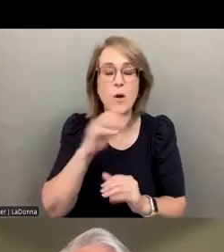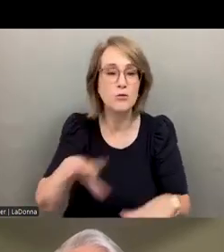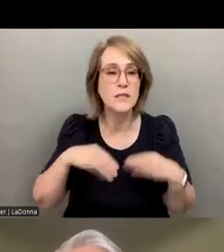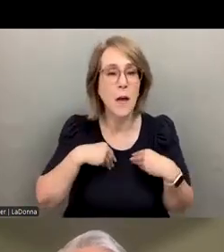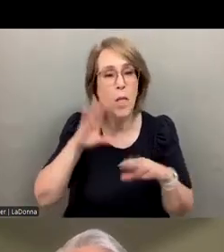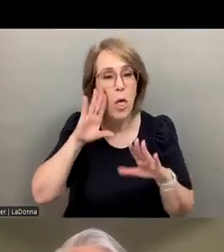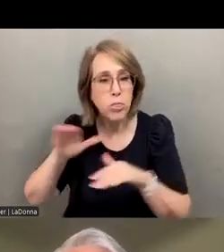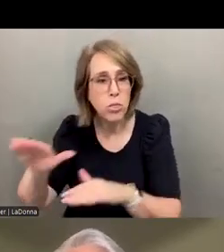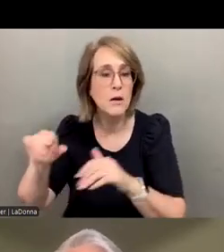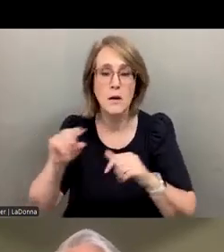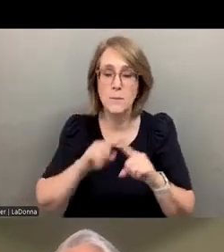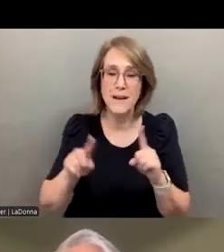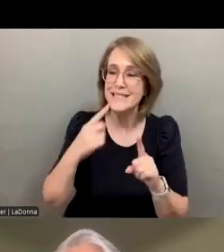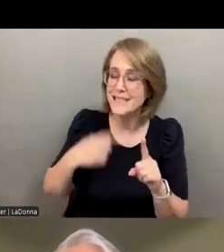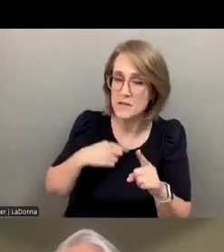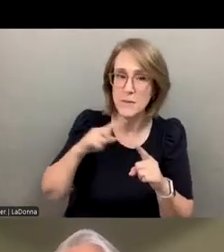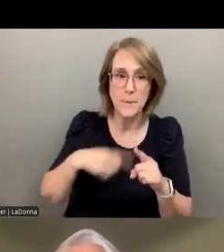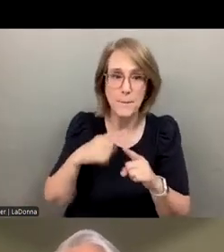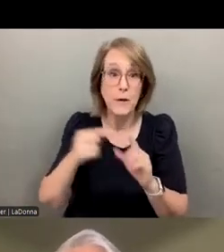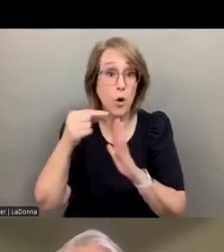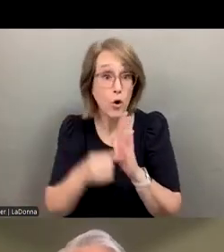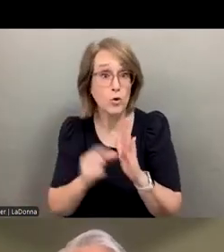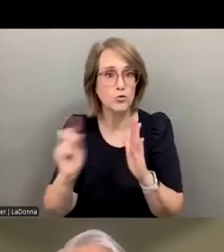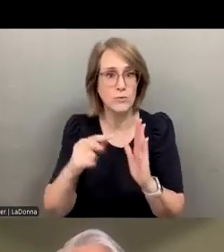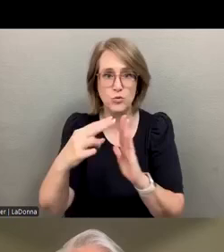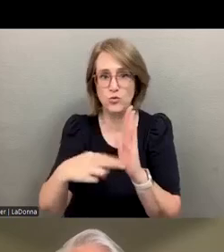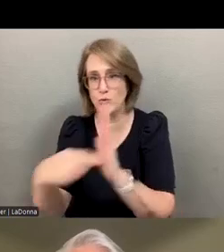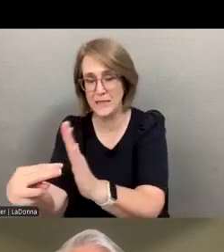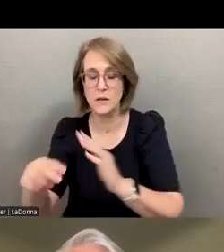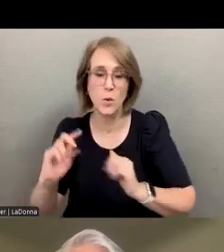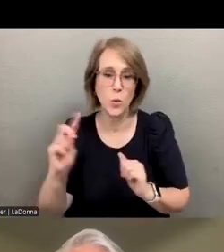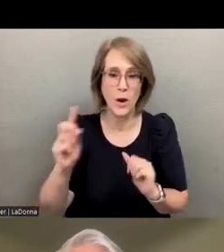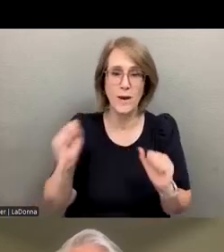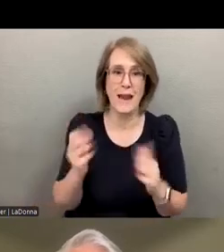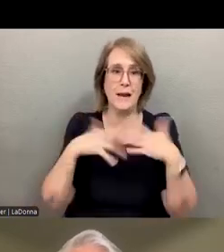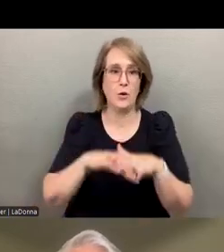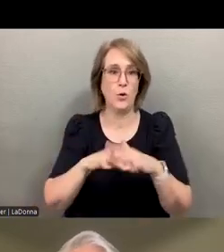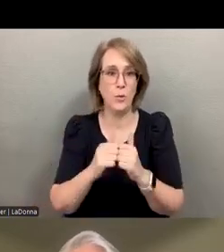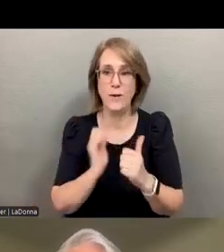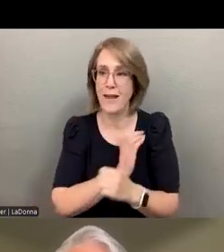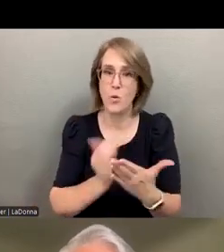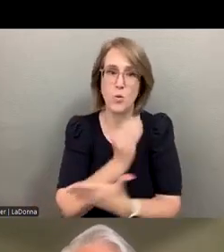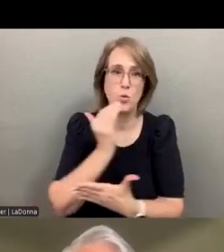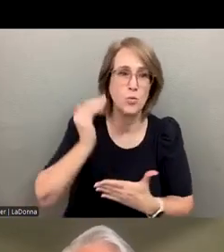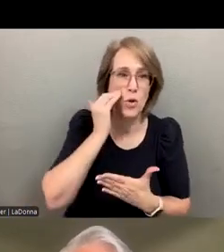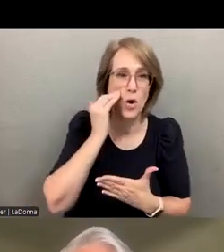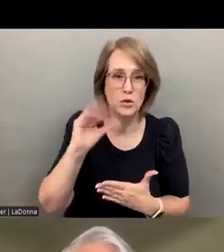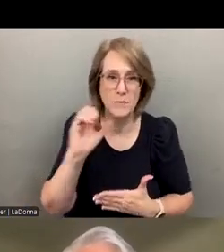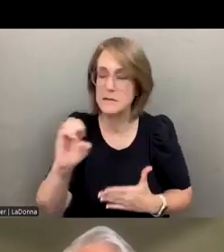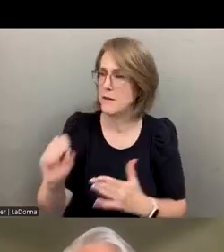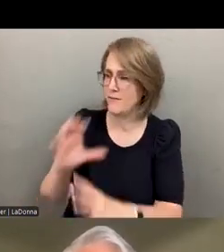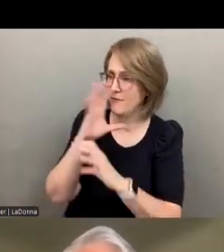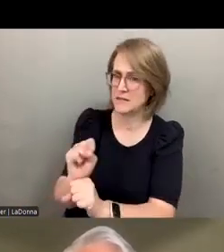barrel. If it tells us about articles that we can read up on and that we can then integrate into our new knowledge base. But fascinating.